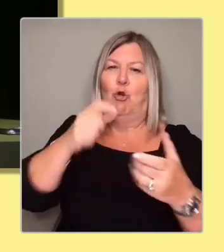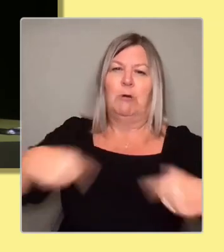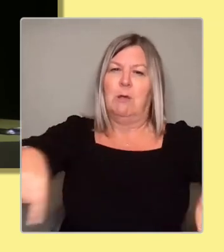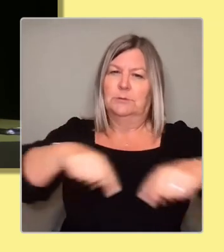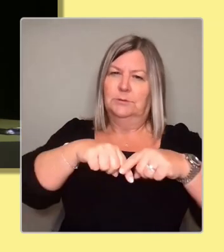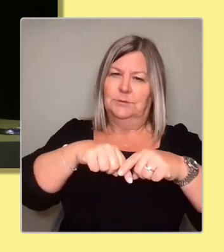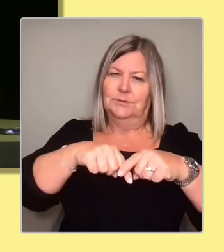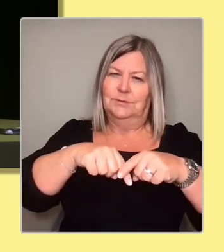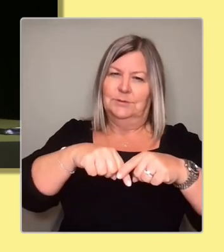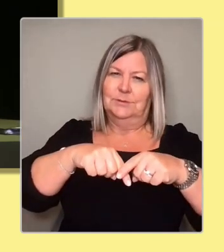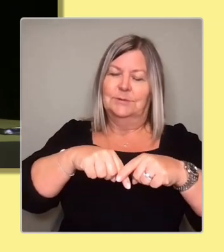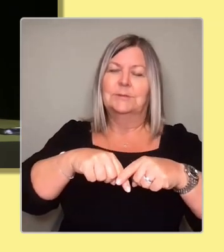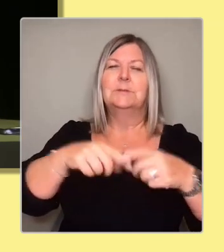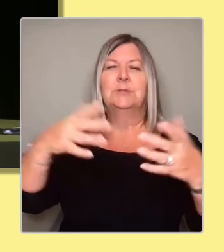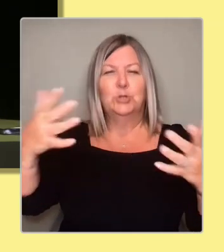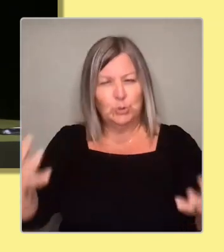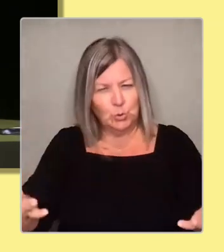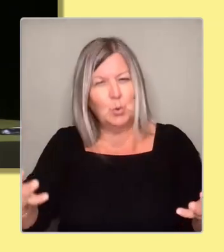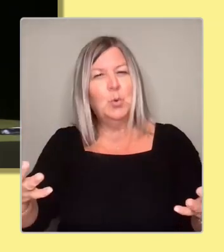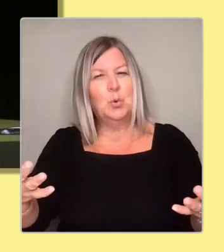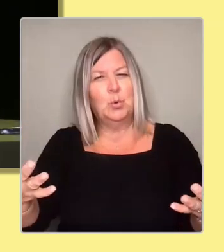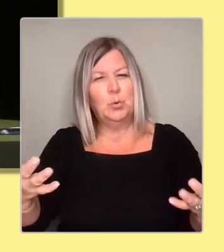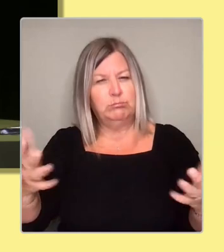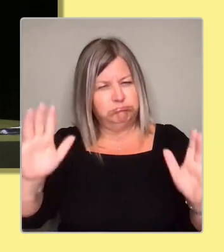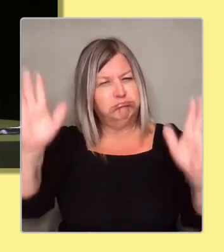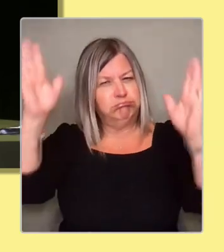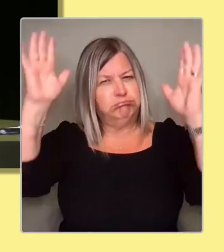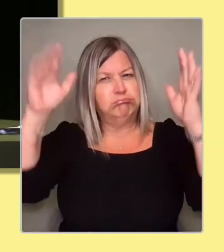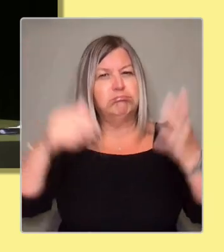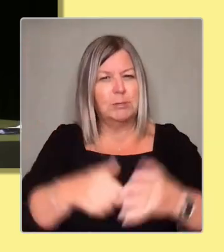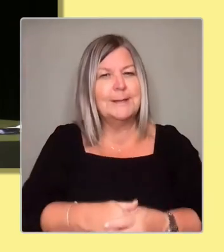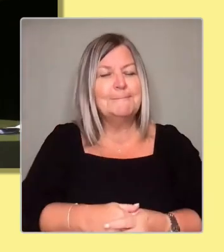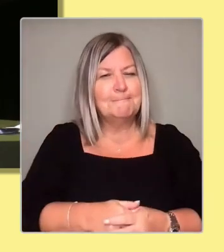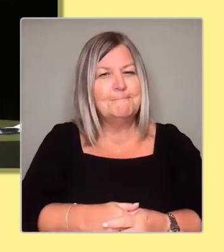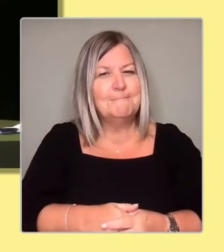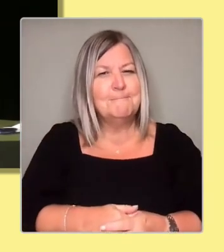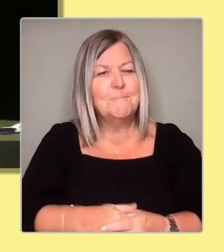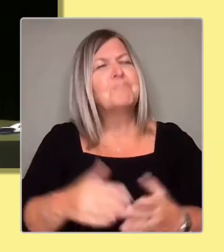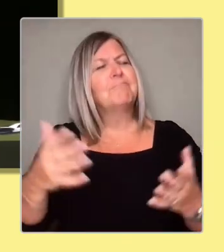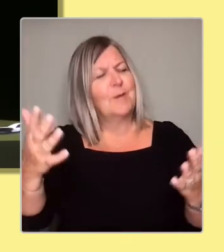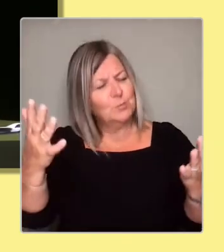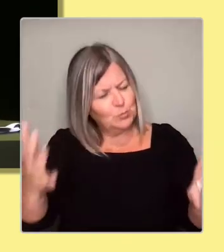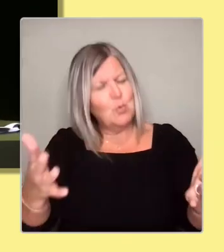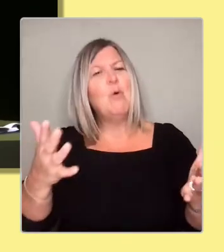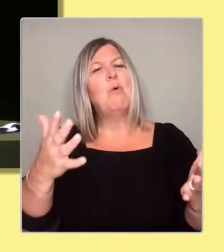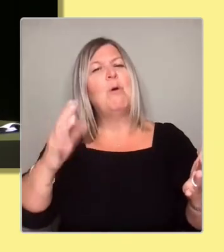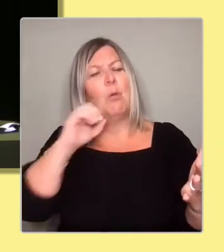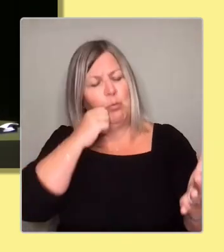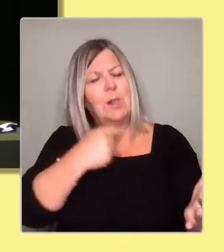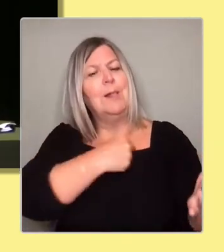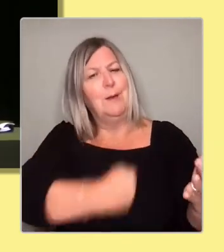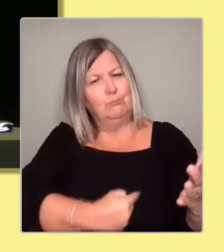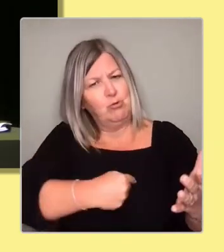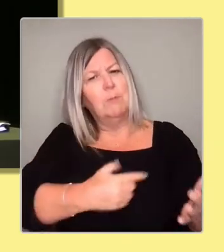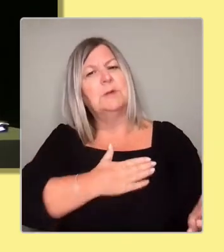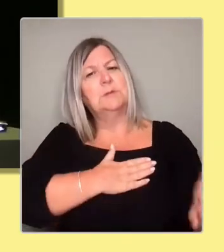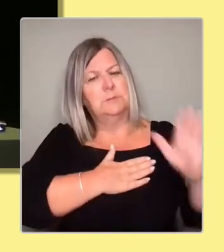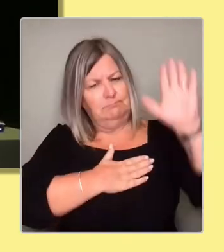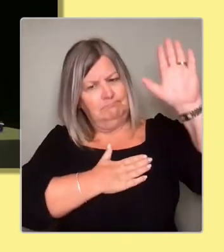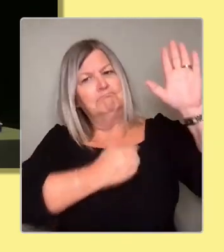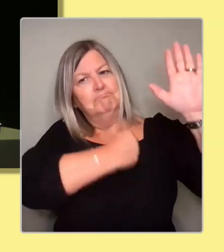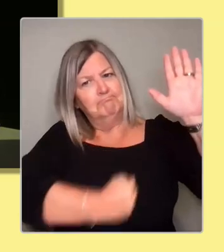make you a promise, an absolute pledge, and you hold me to account for that pledge,